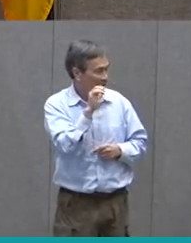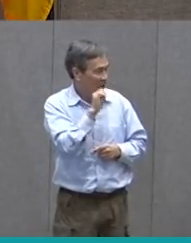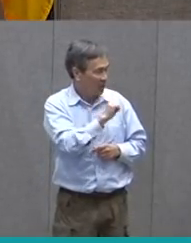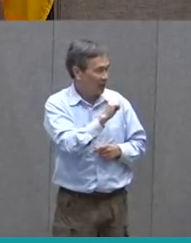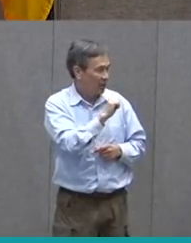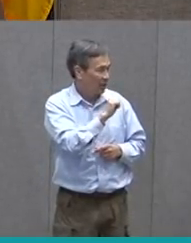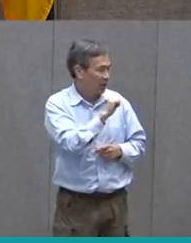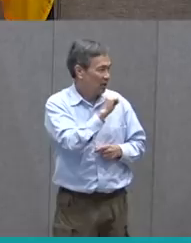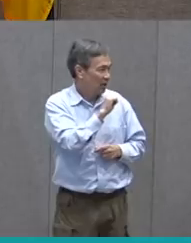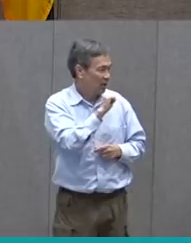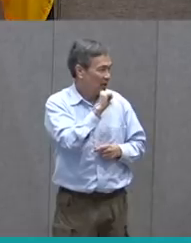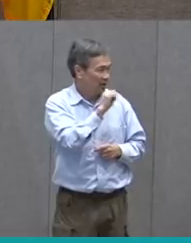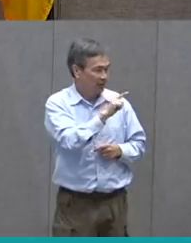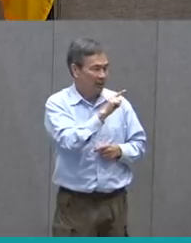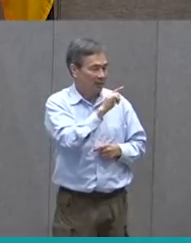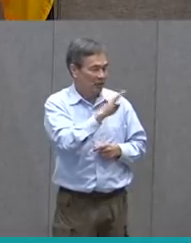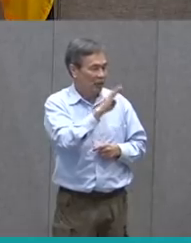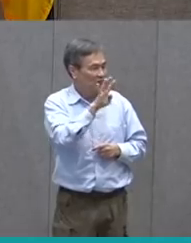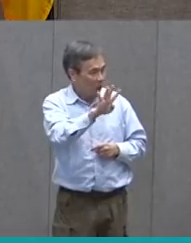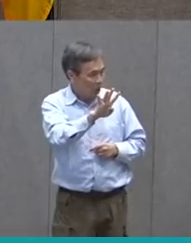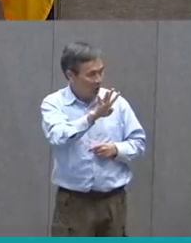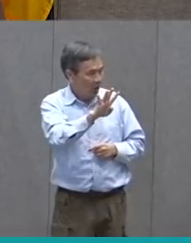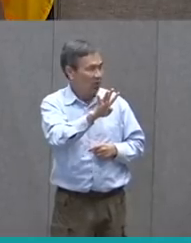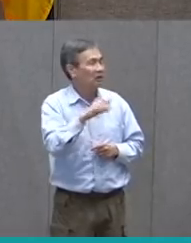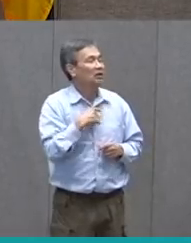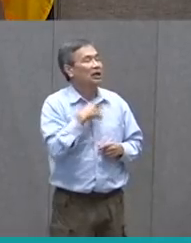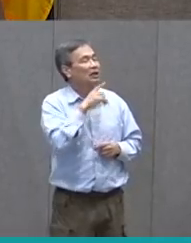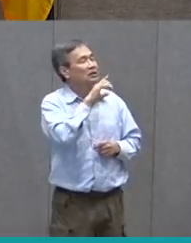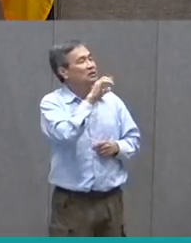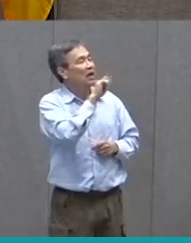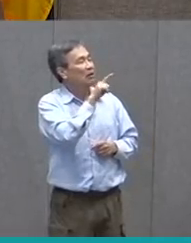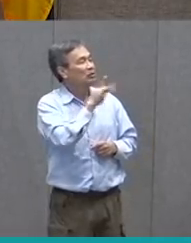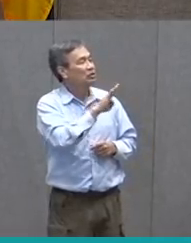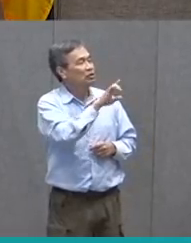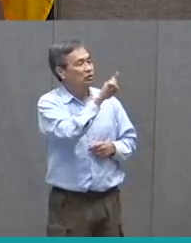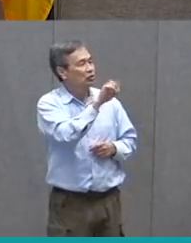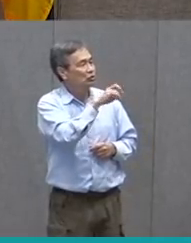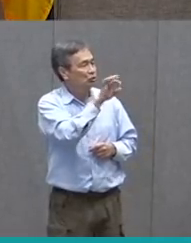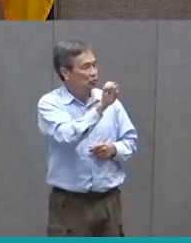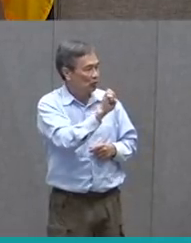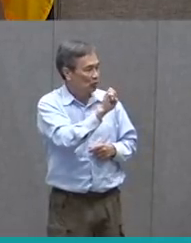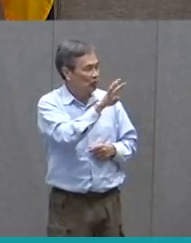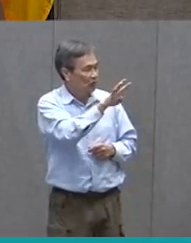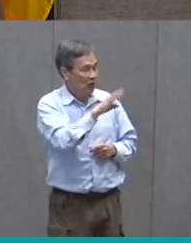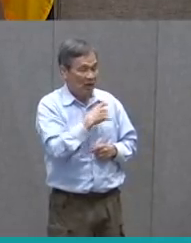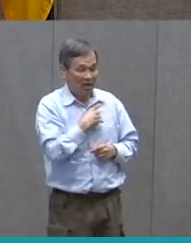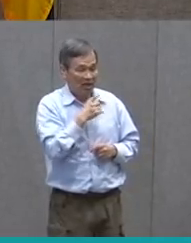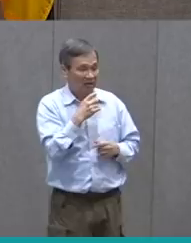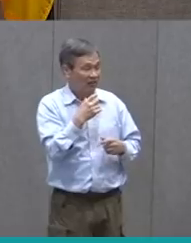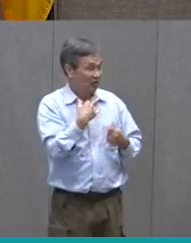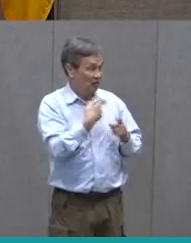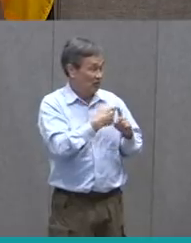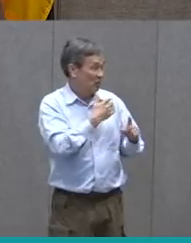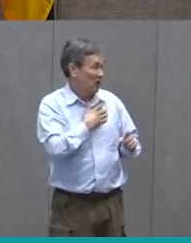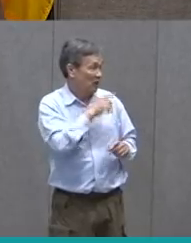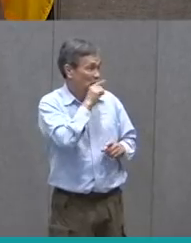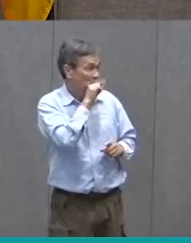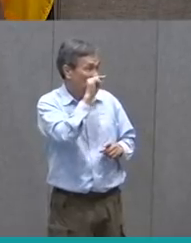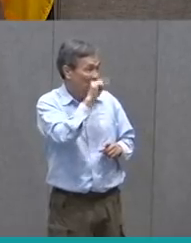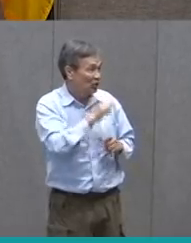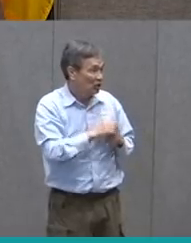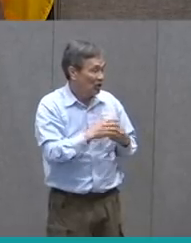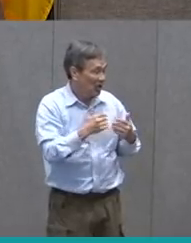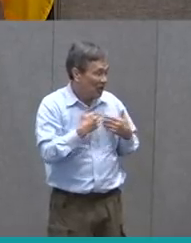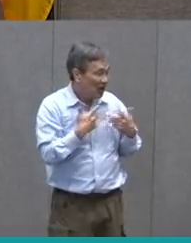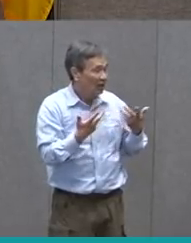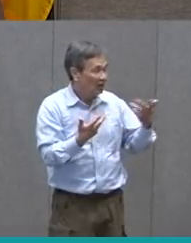Schools Learning Zone 4. I have about 1,000 followers just for my Twitter handle that we are able to